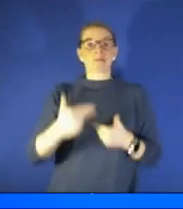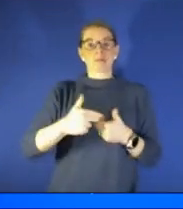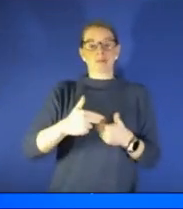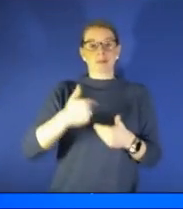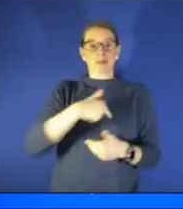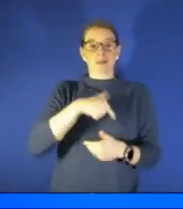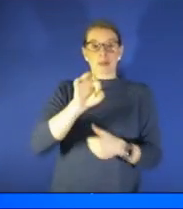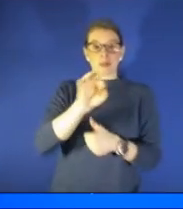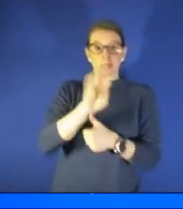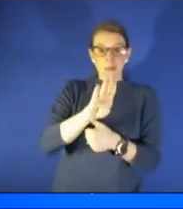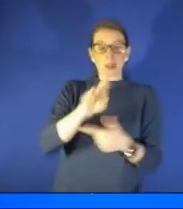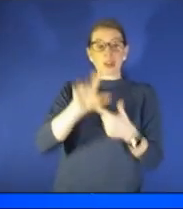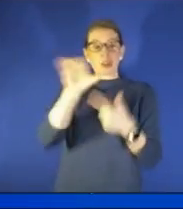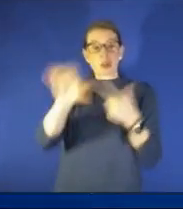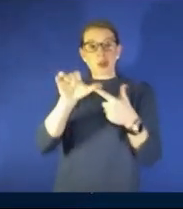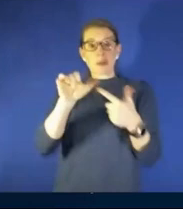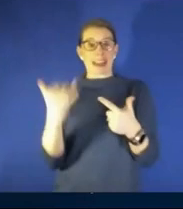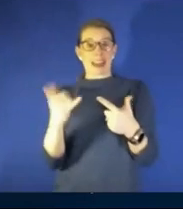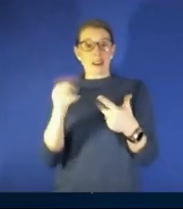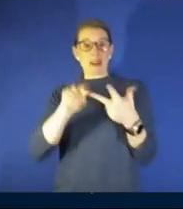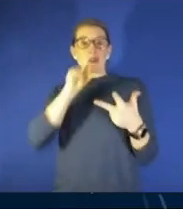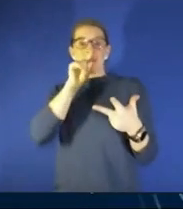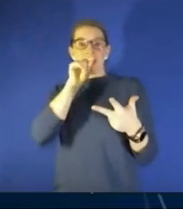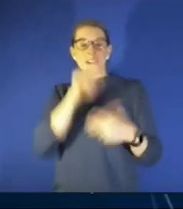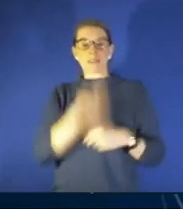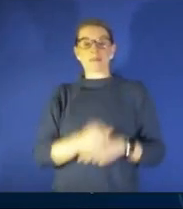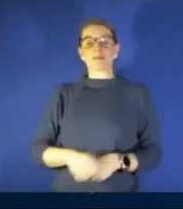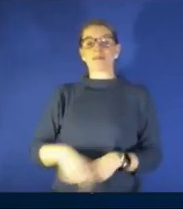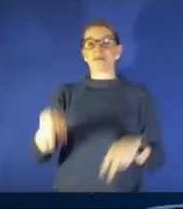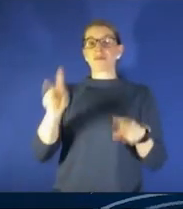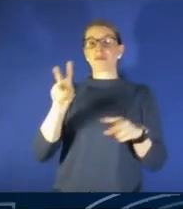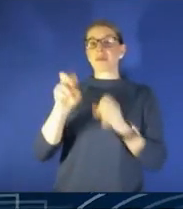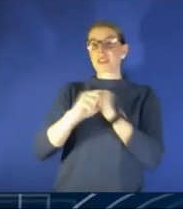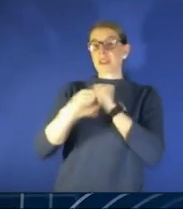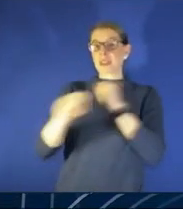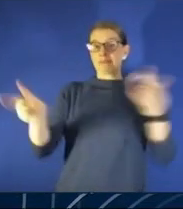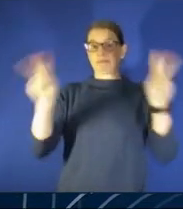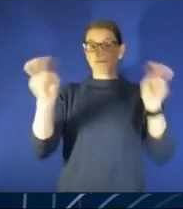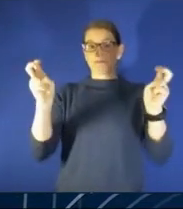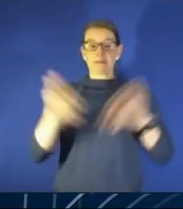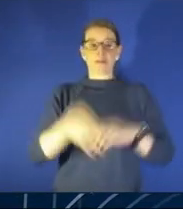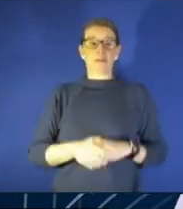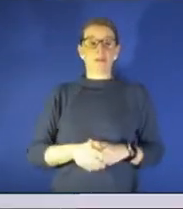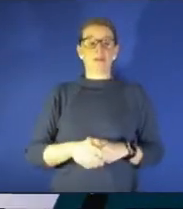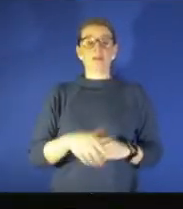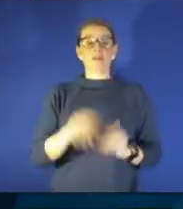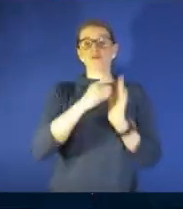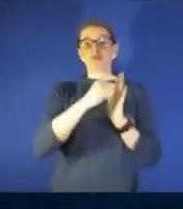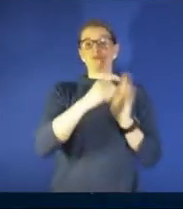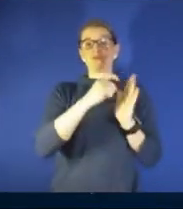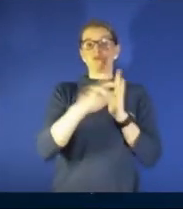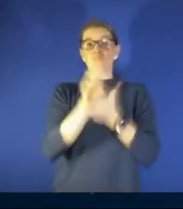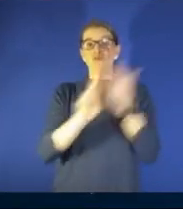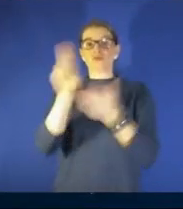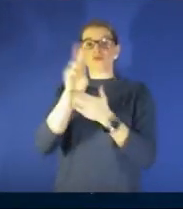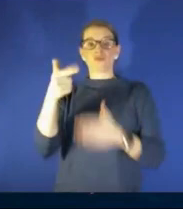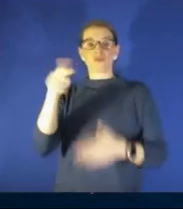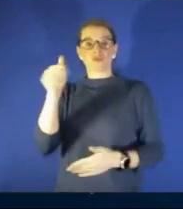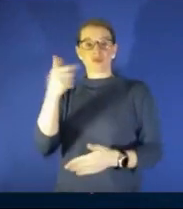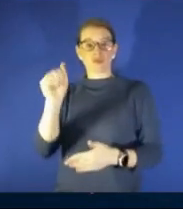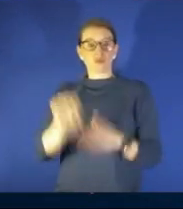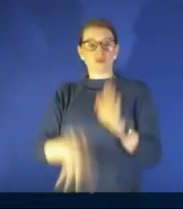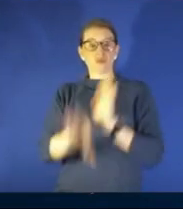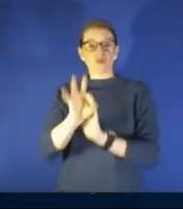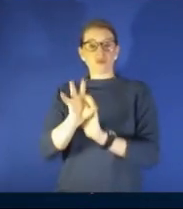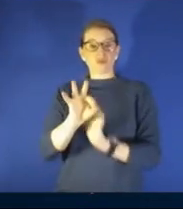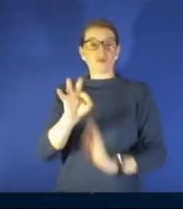Twitter the medical news headlines this morning for you a new study out of the University of Georgia found the cost of fungal infections in the